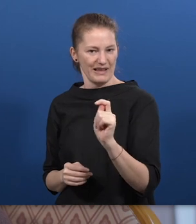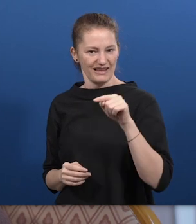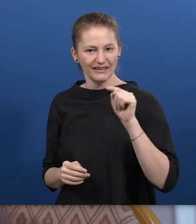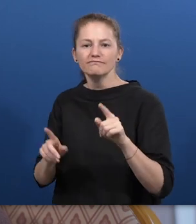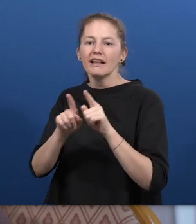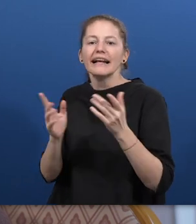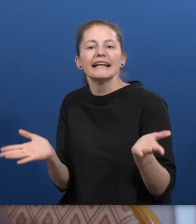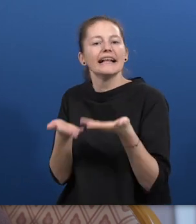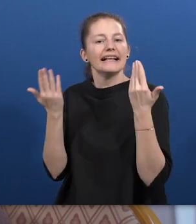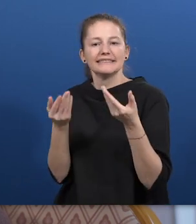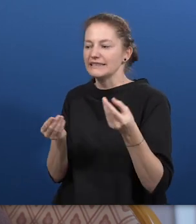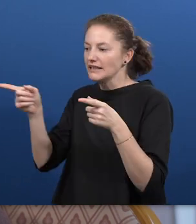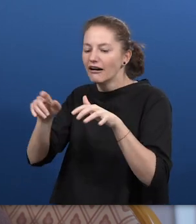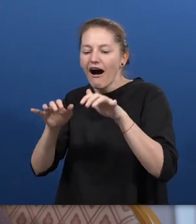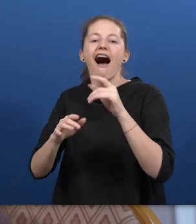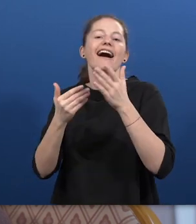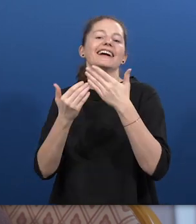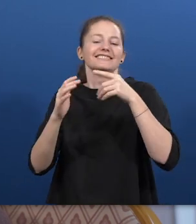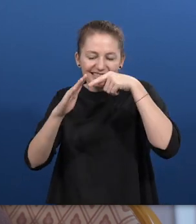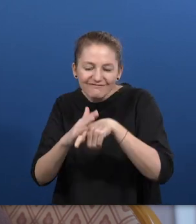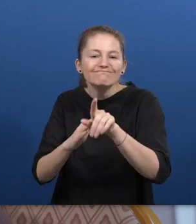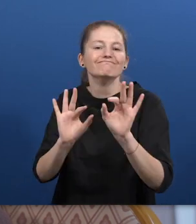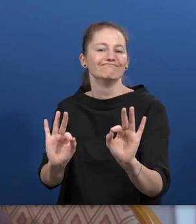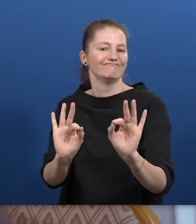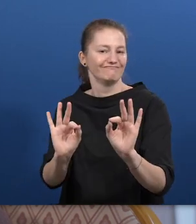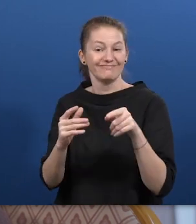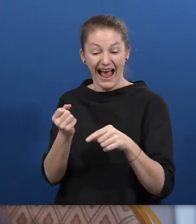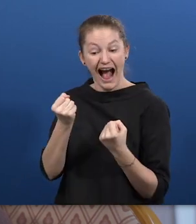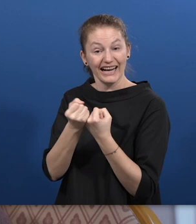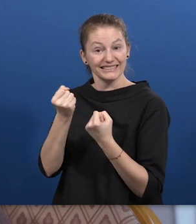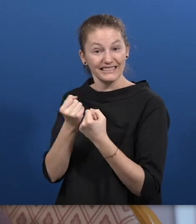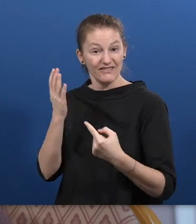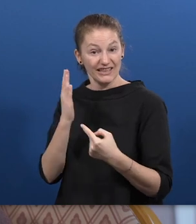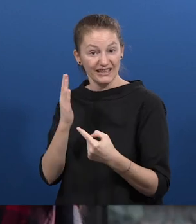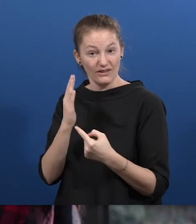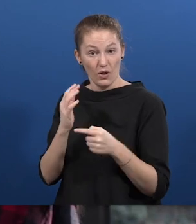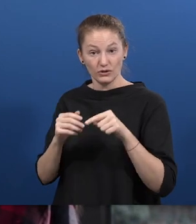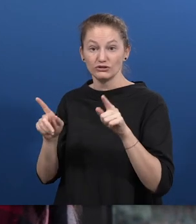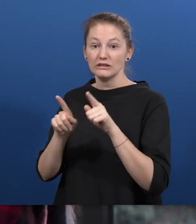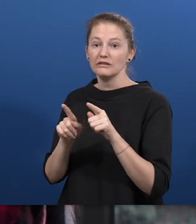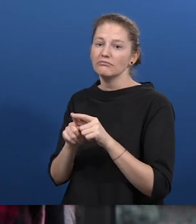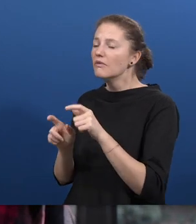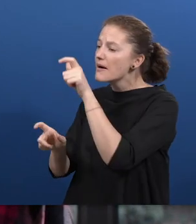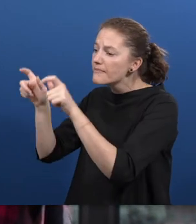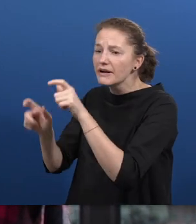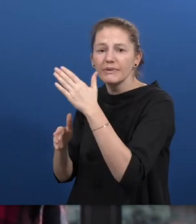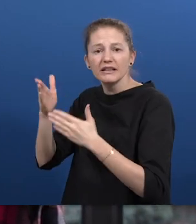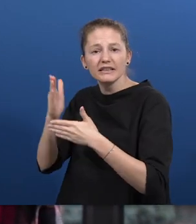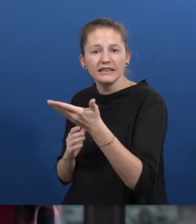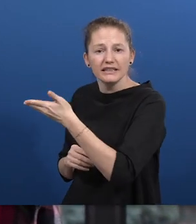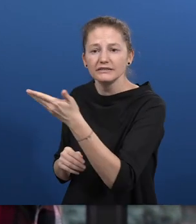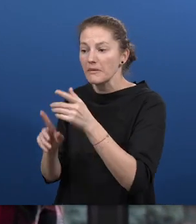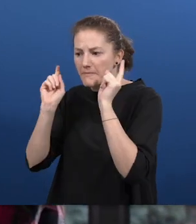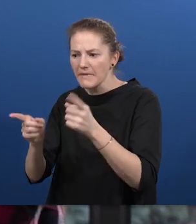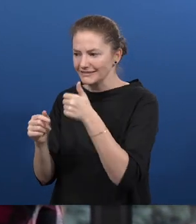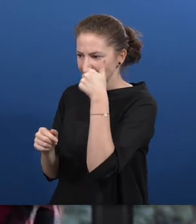Assistive technology not only enables persons with disabilities to complete certain tasks, but one of its most fundamental purposes is